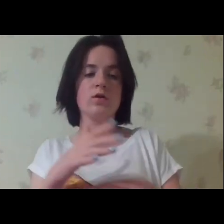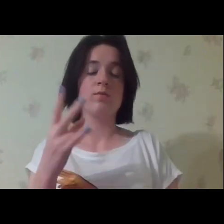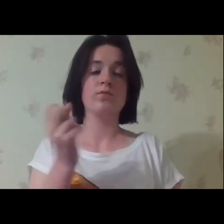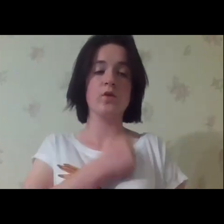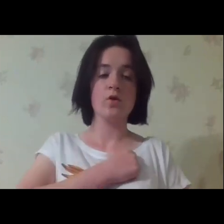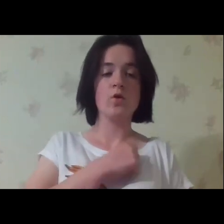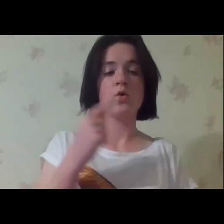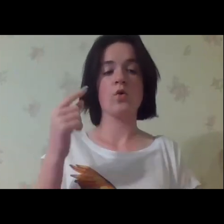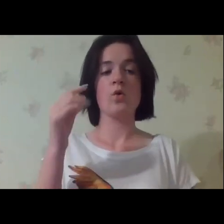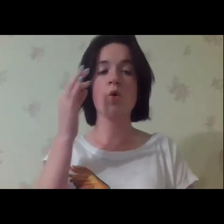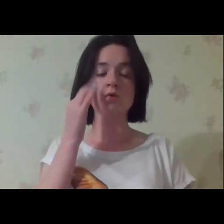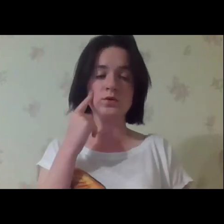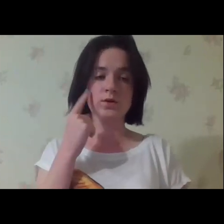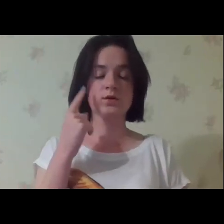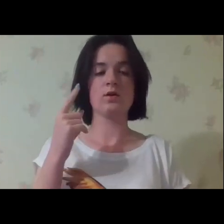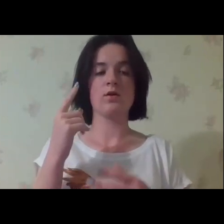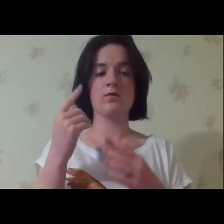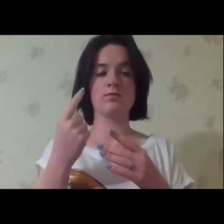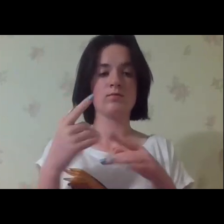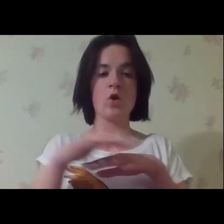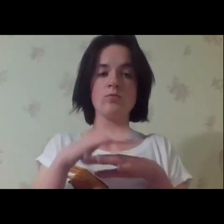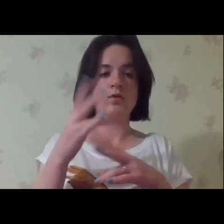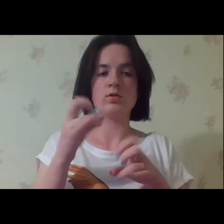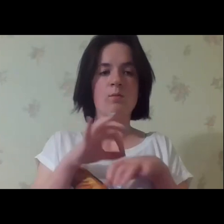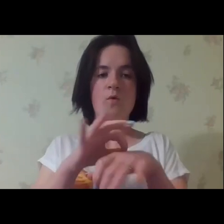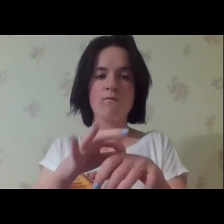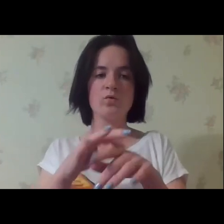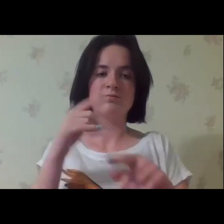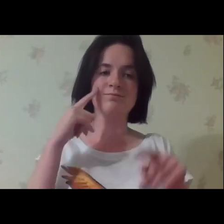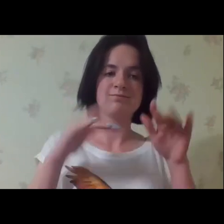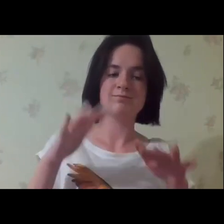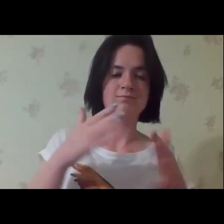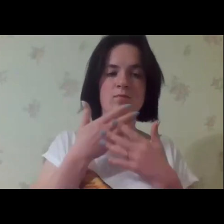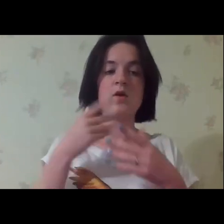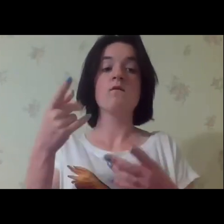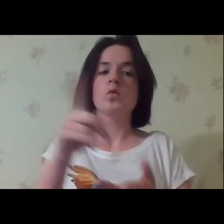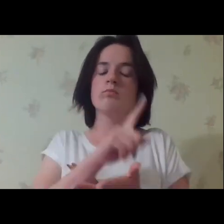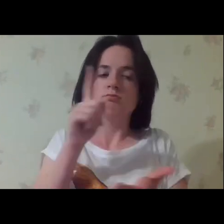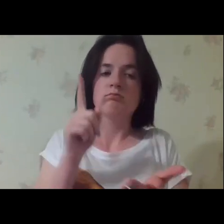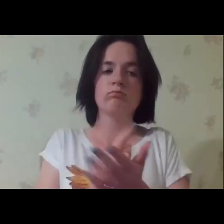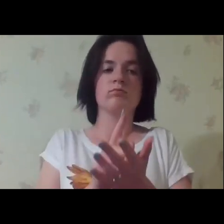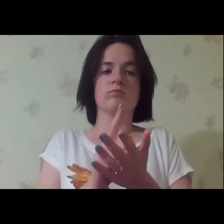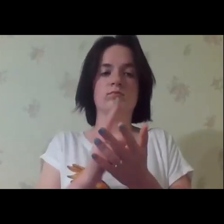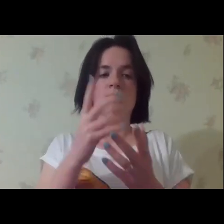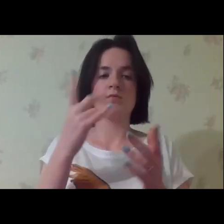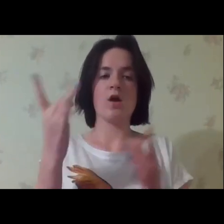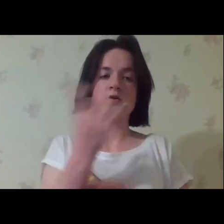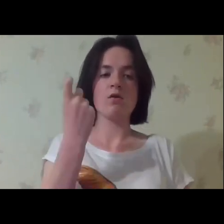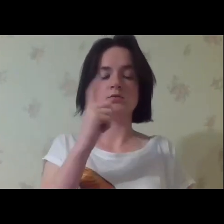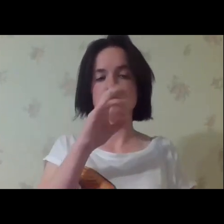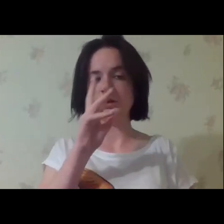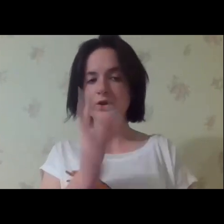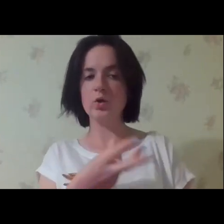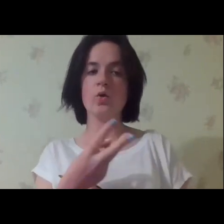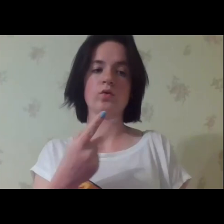assessment and understand the needs of the communities. Unfortunately, no needs assessment for services. is done in the communities, even